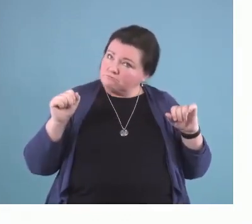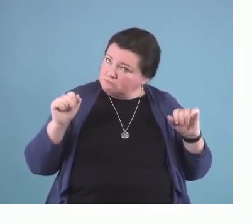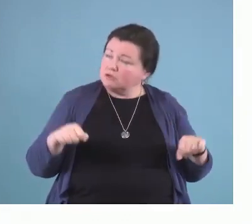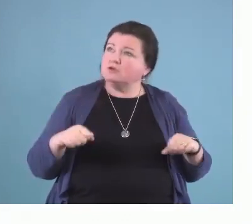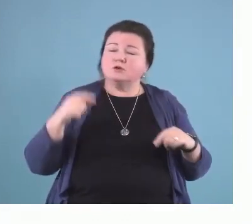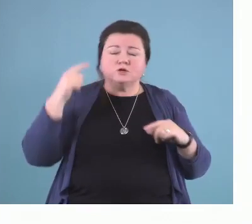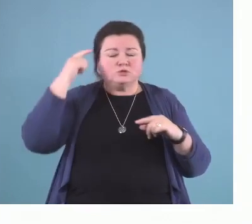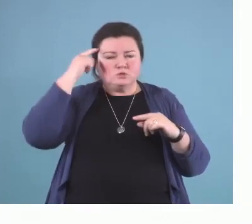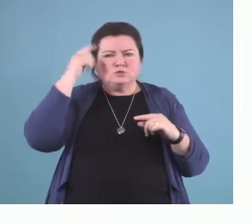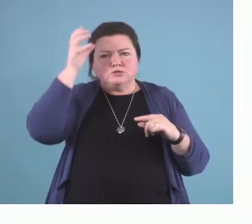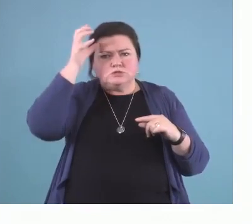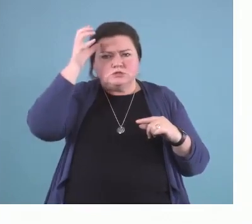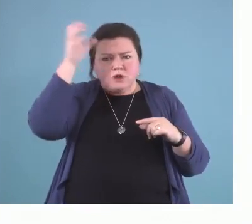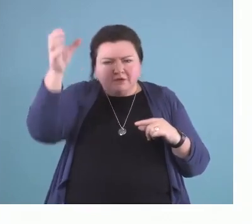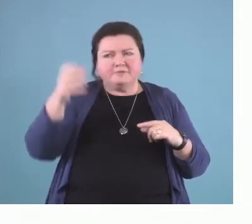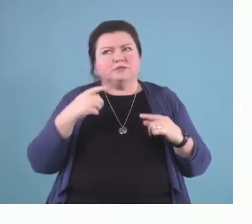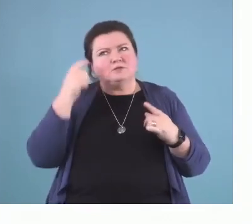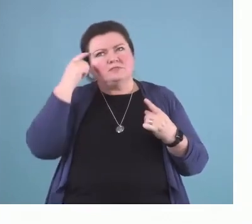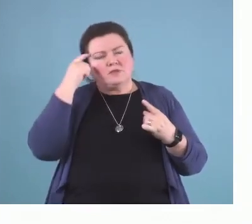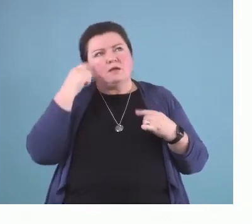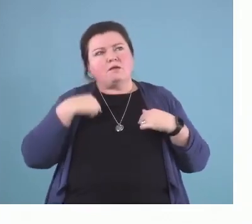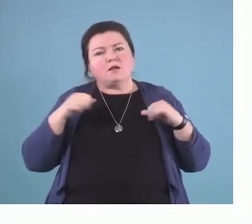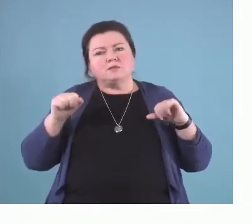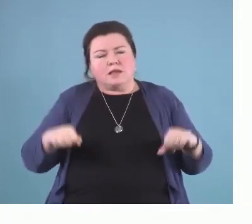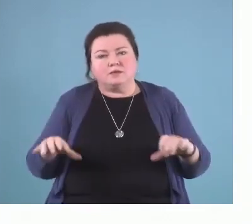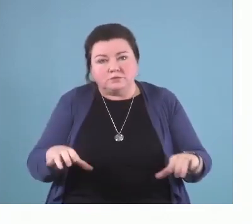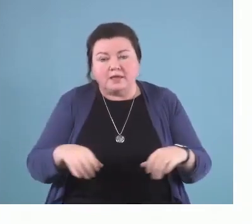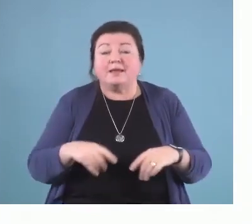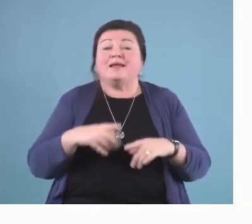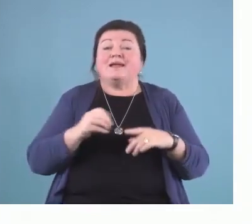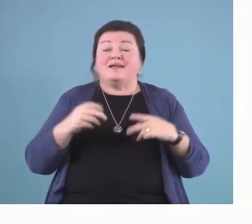behavior, and actually perform the behavior.